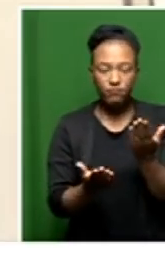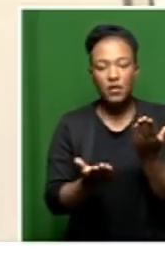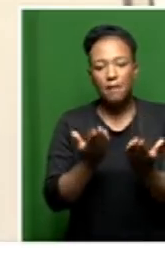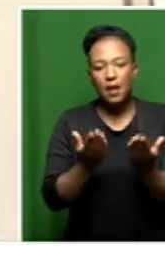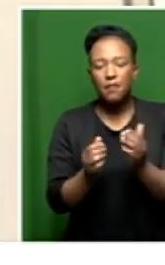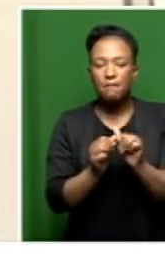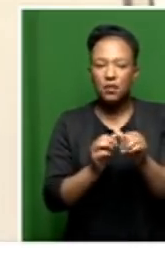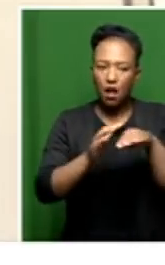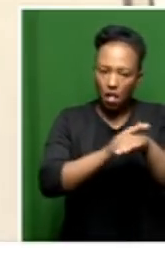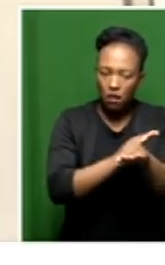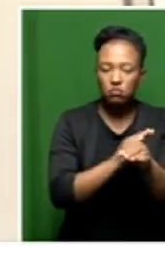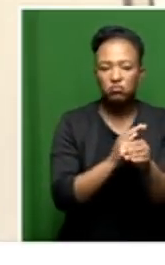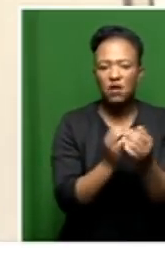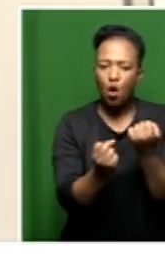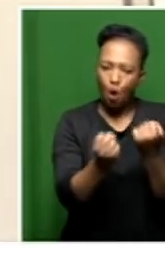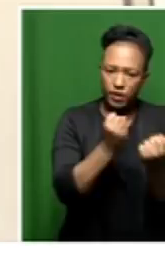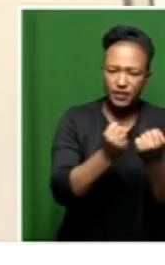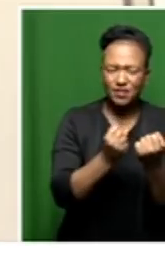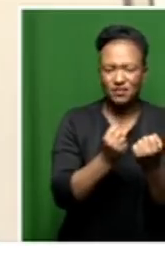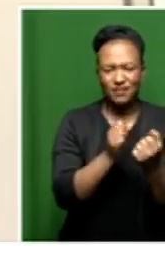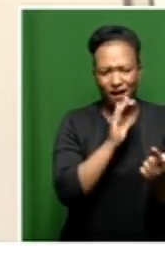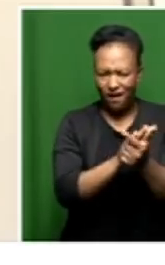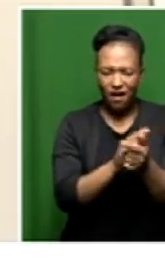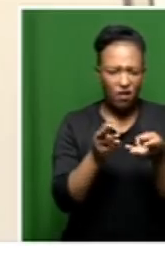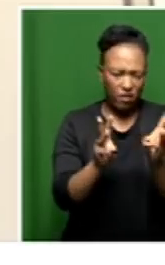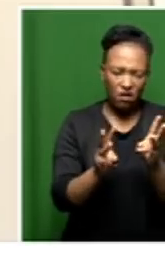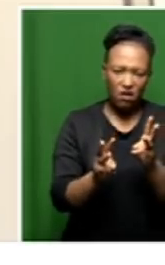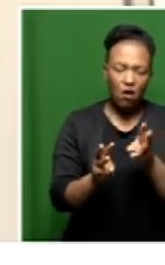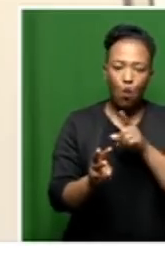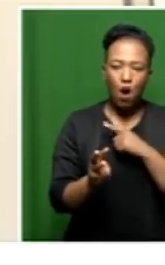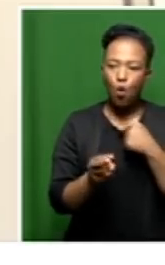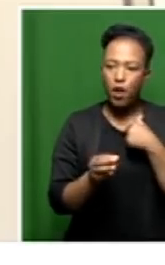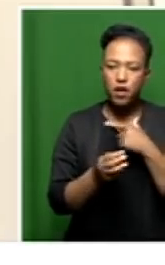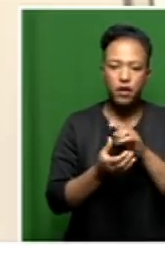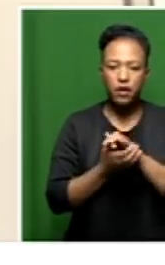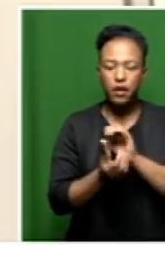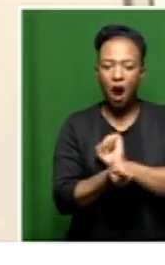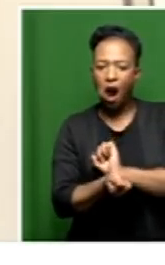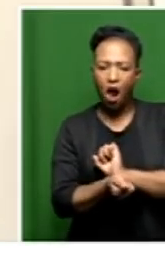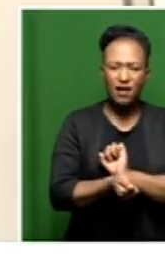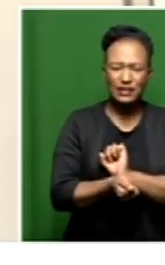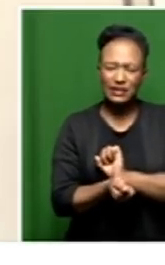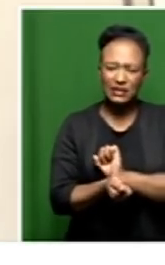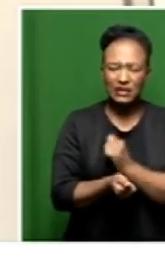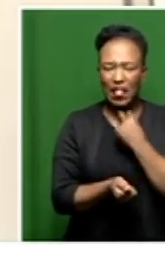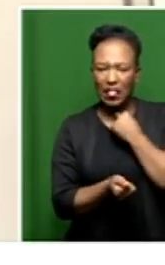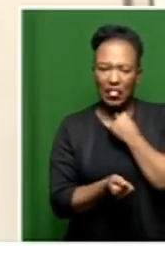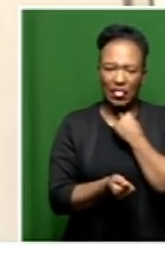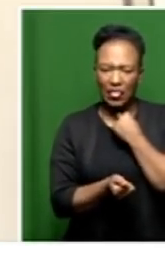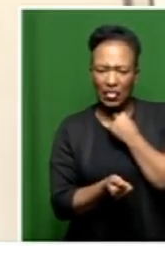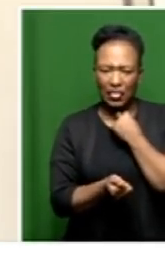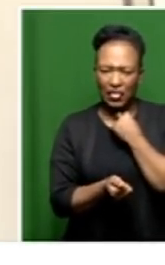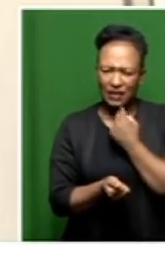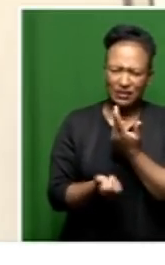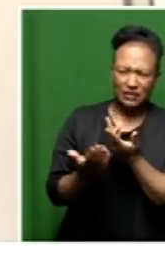need to go the legal route because our hands are held tight by something that we do not